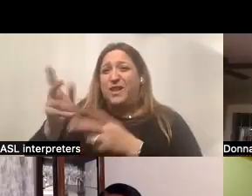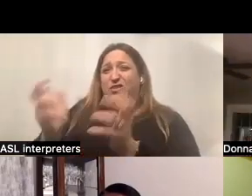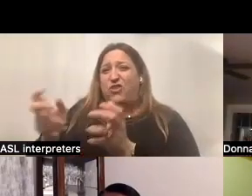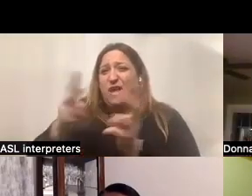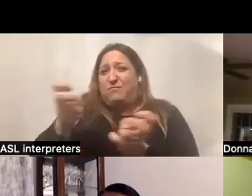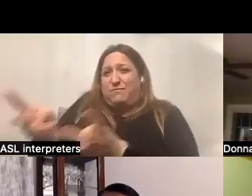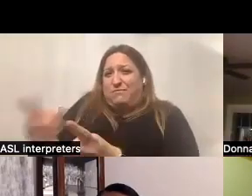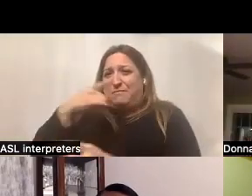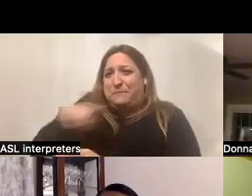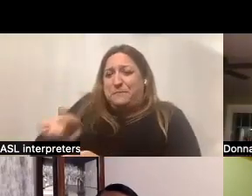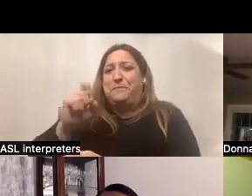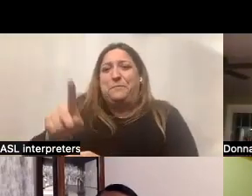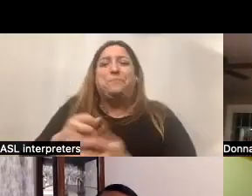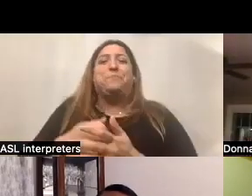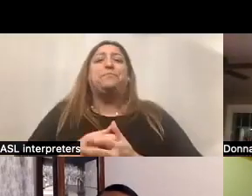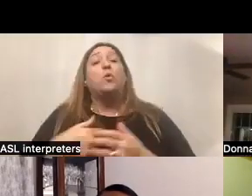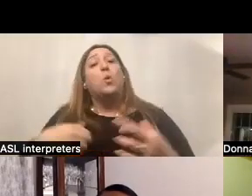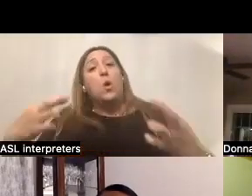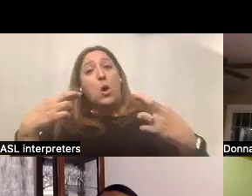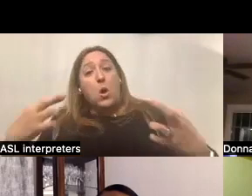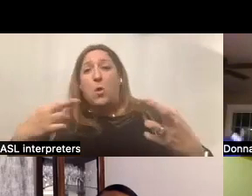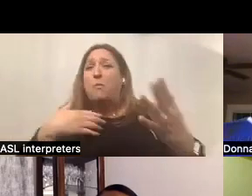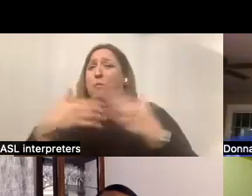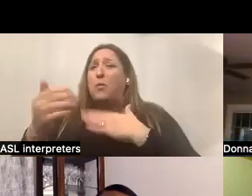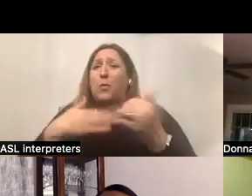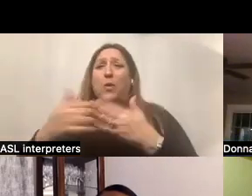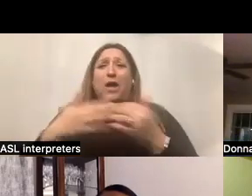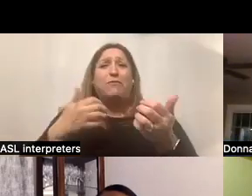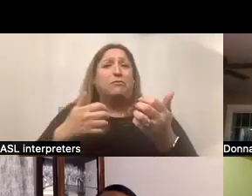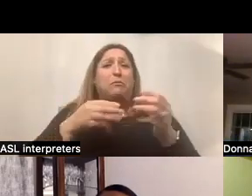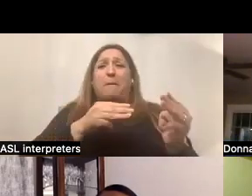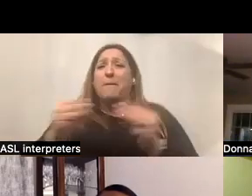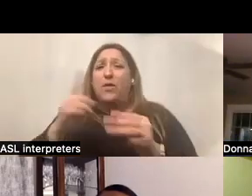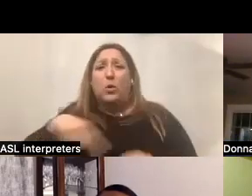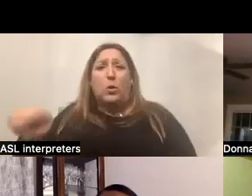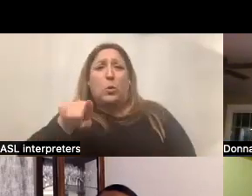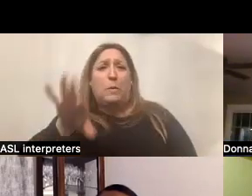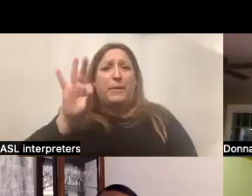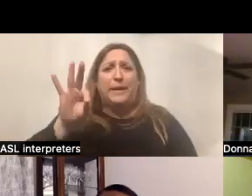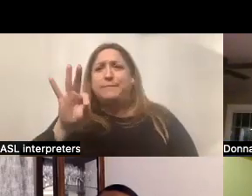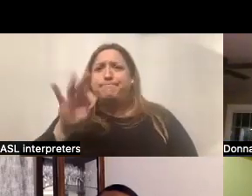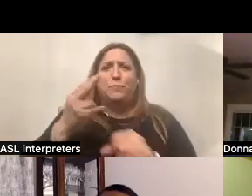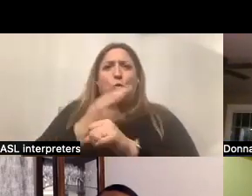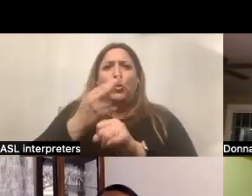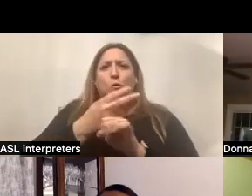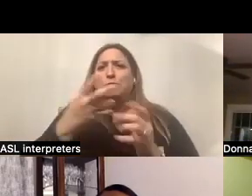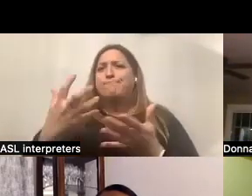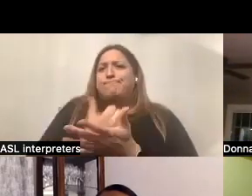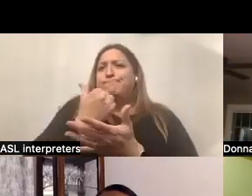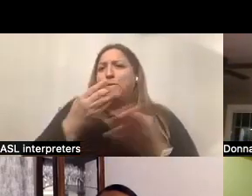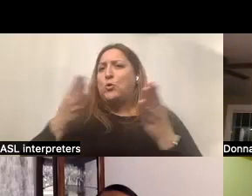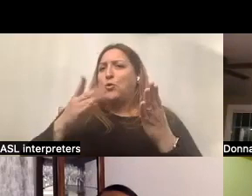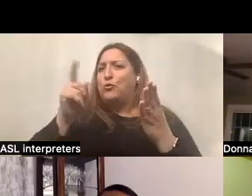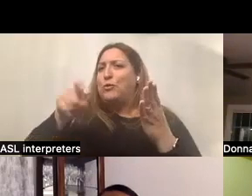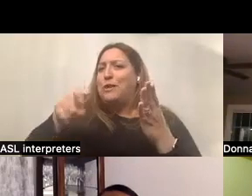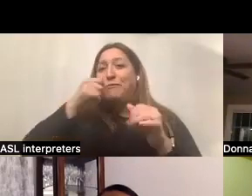So I hope that in whatever method we use to get the services we need, again,